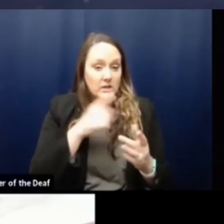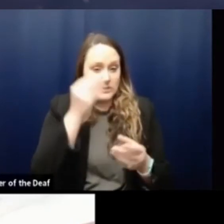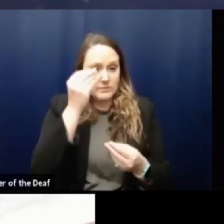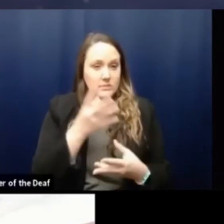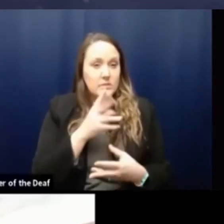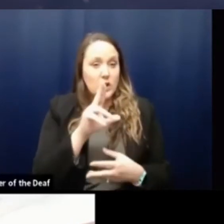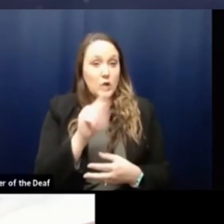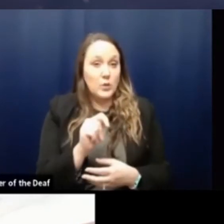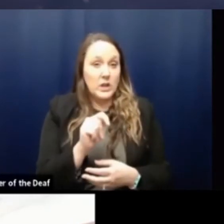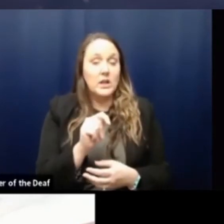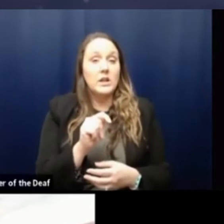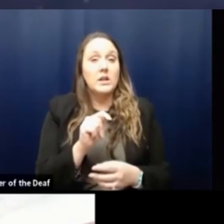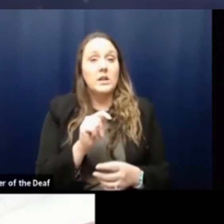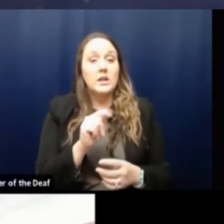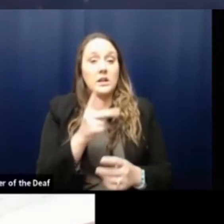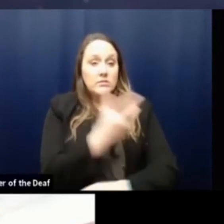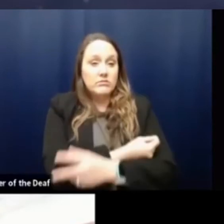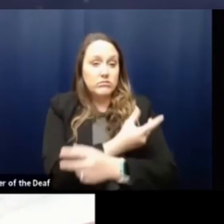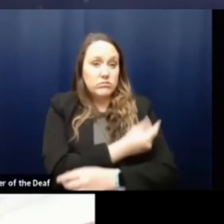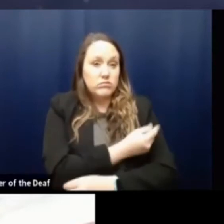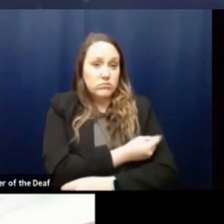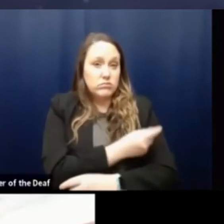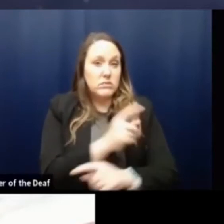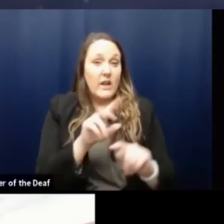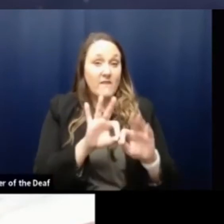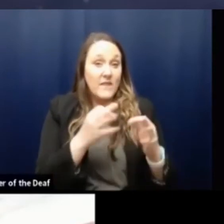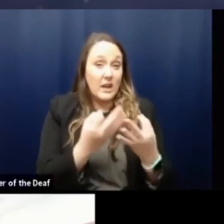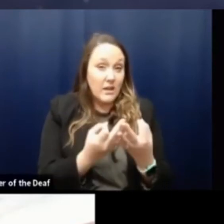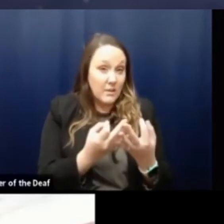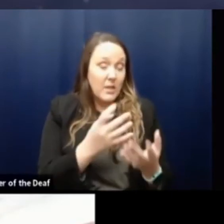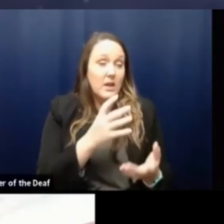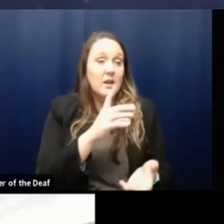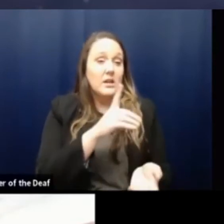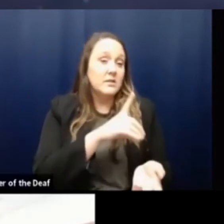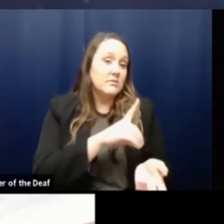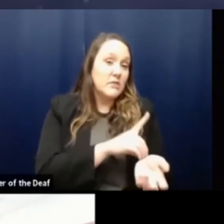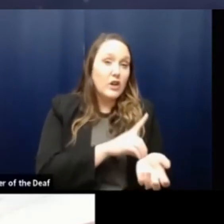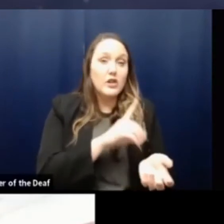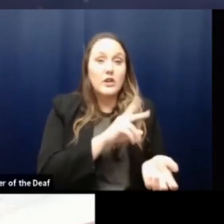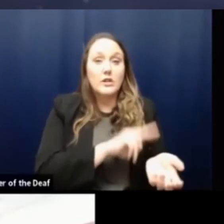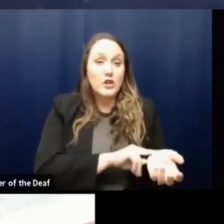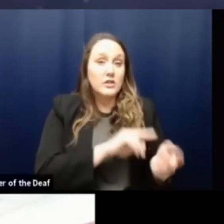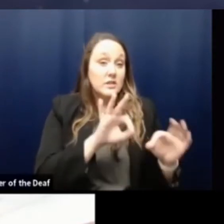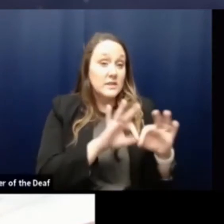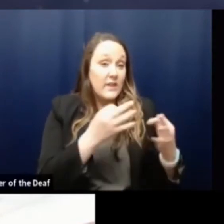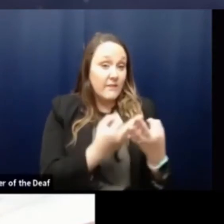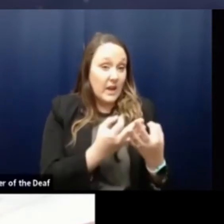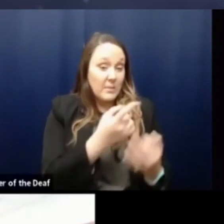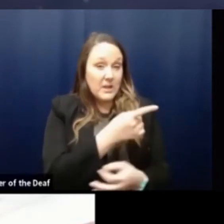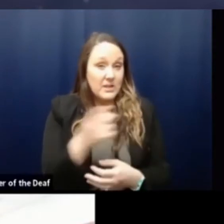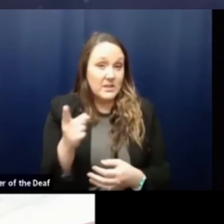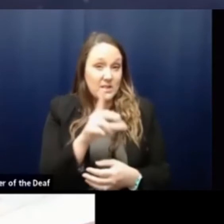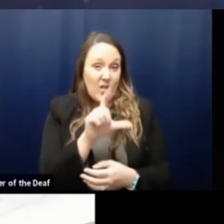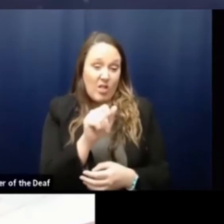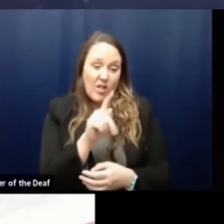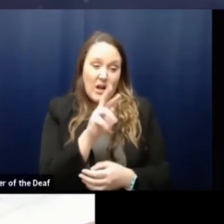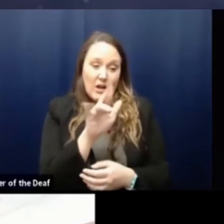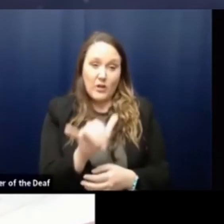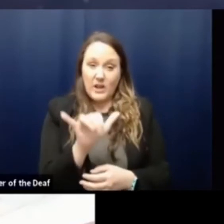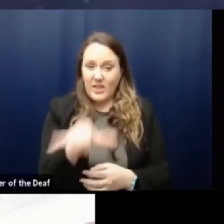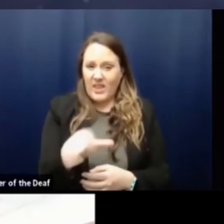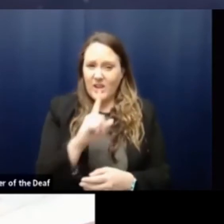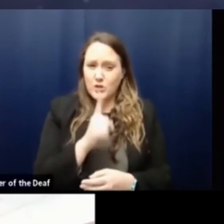hospital workers, family members, even those who may not meet CDC guidelines and holding a lottery to do so. Is that true?